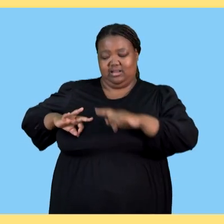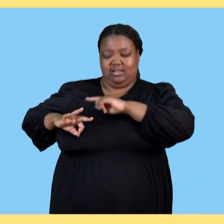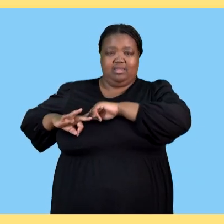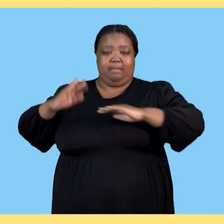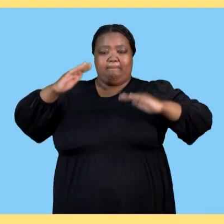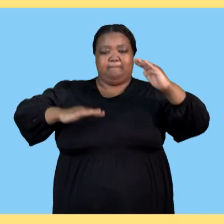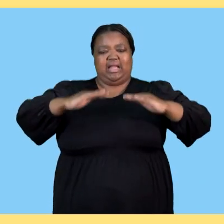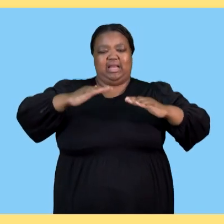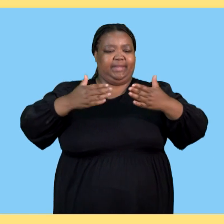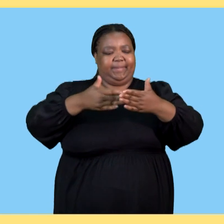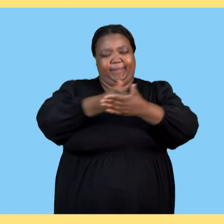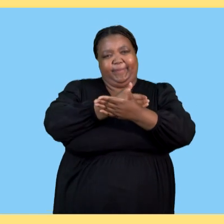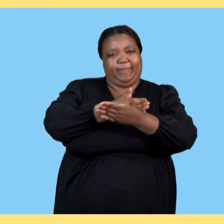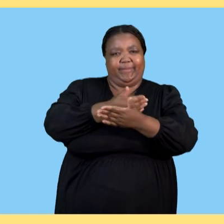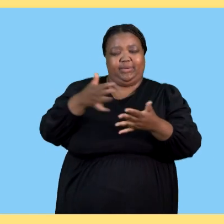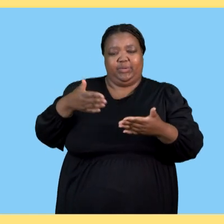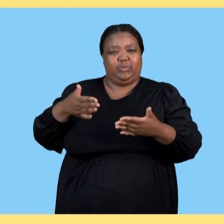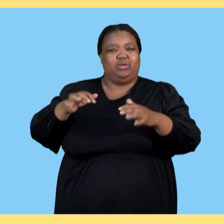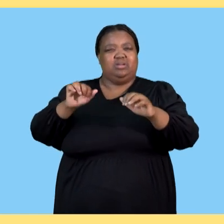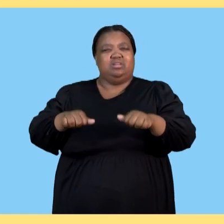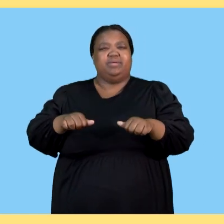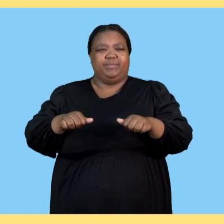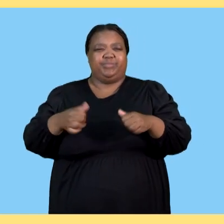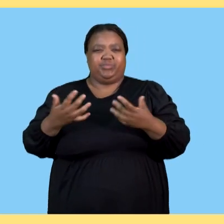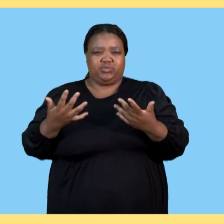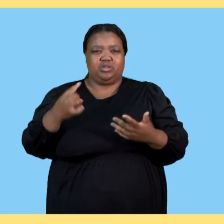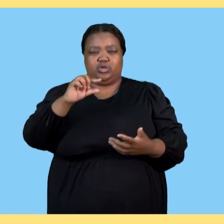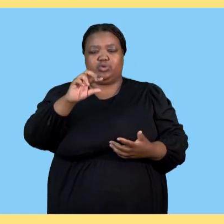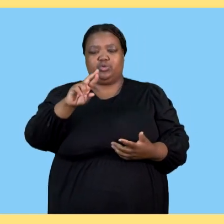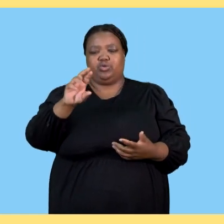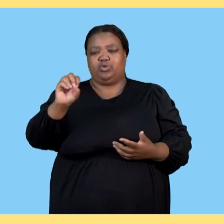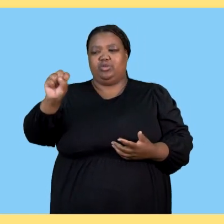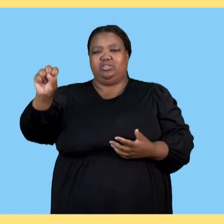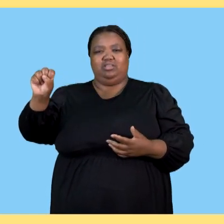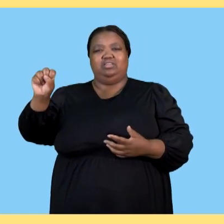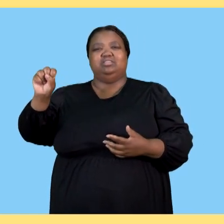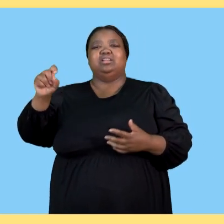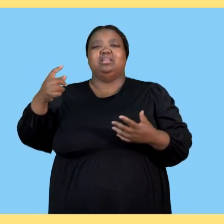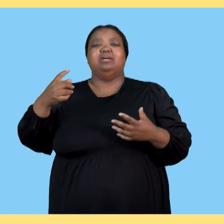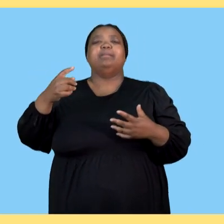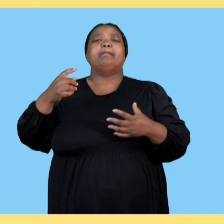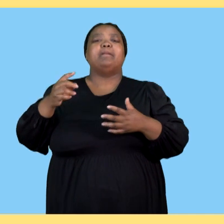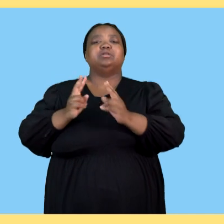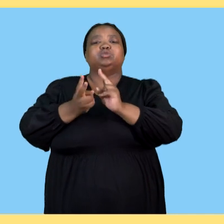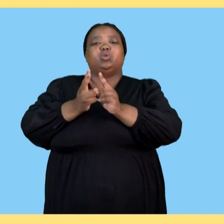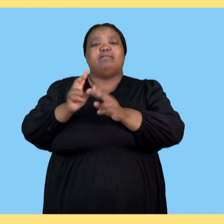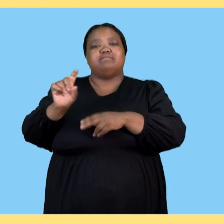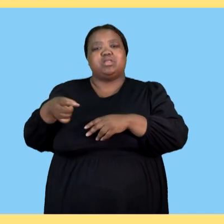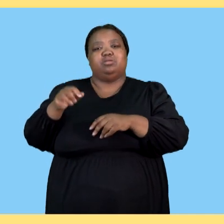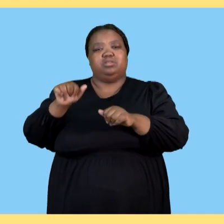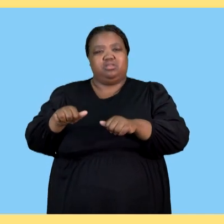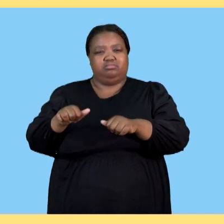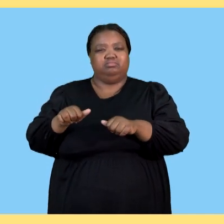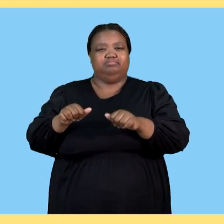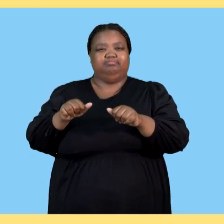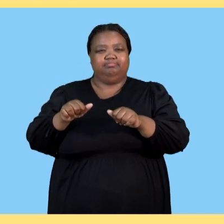an employee salary has been omitted from the list of balances and totals the gross salary of $12,000 and total deductions